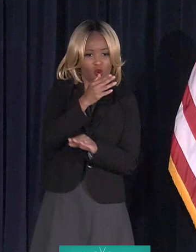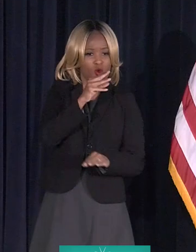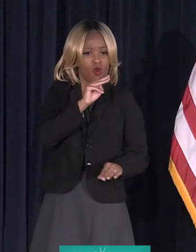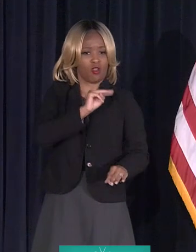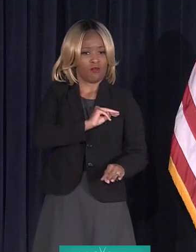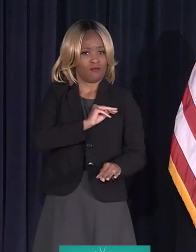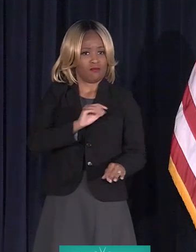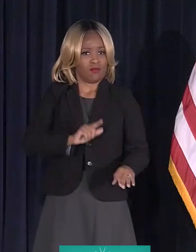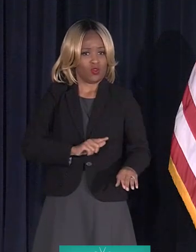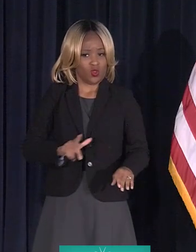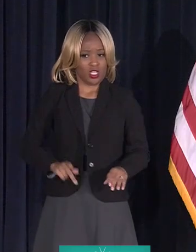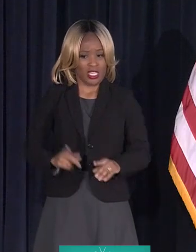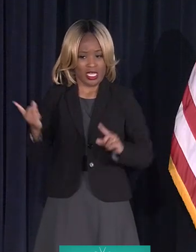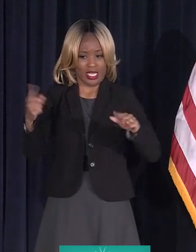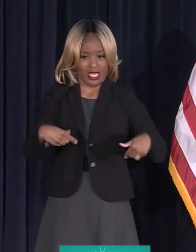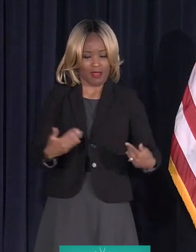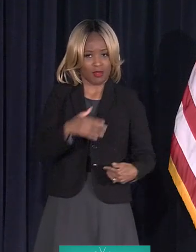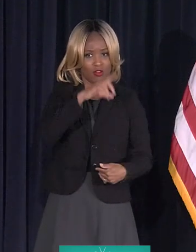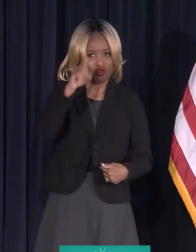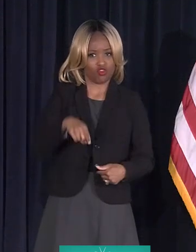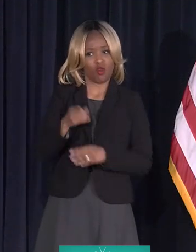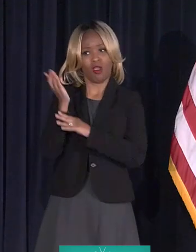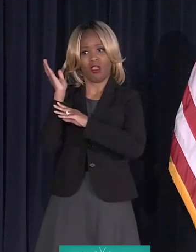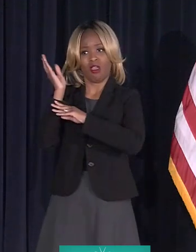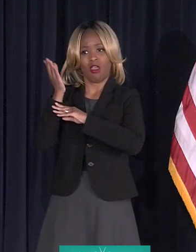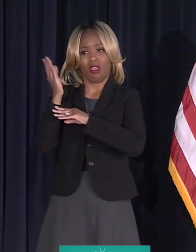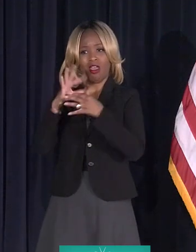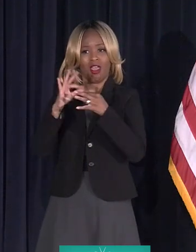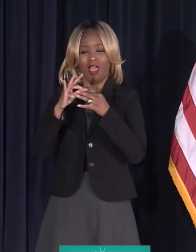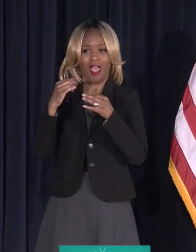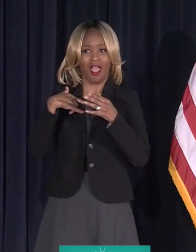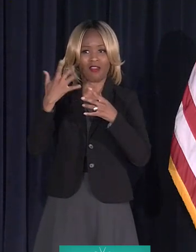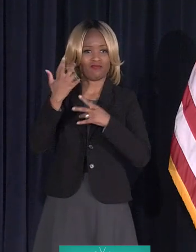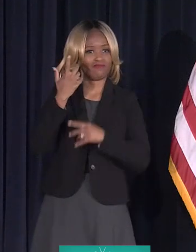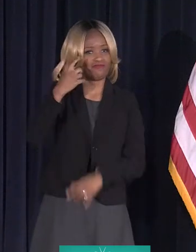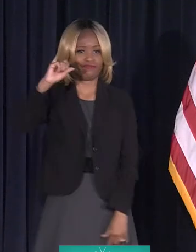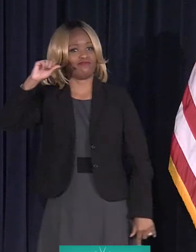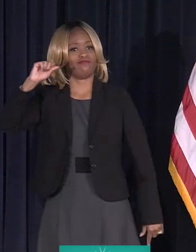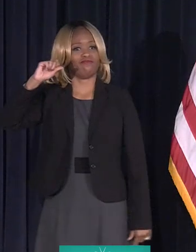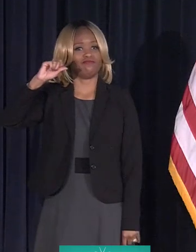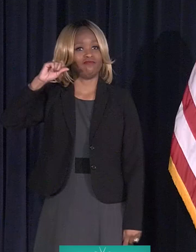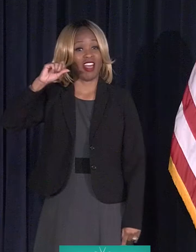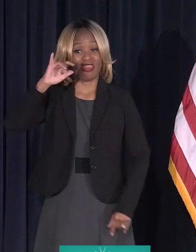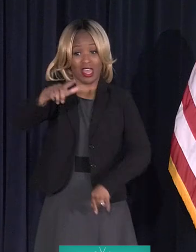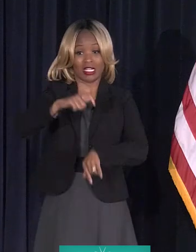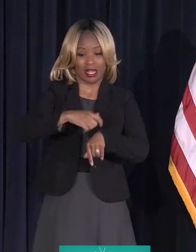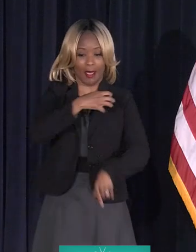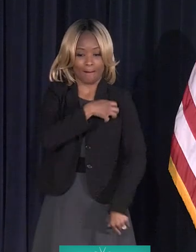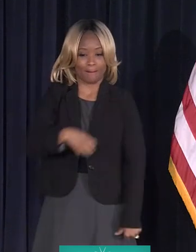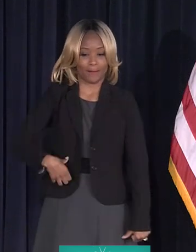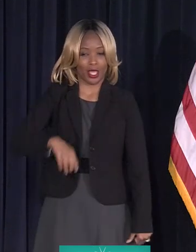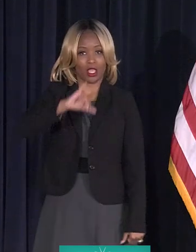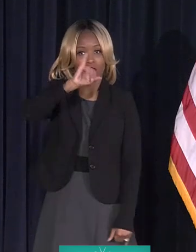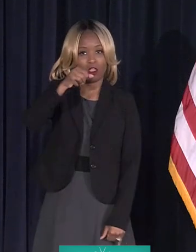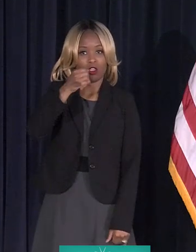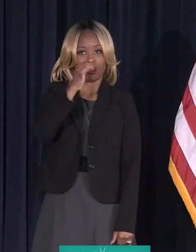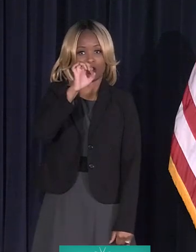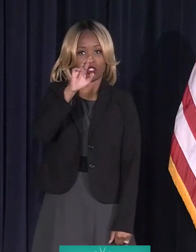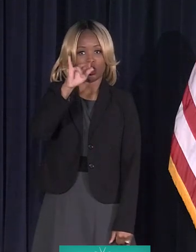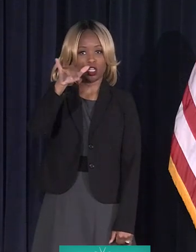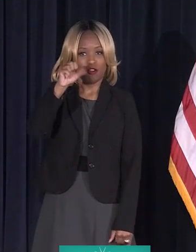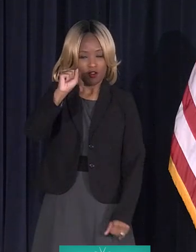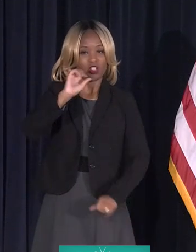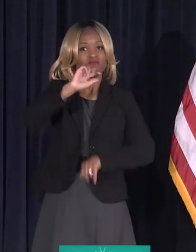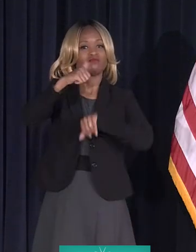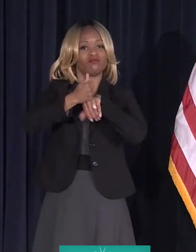that speech here in the City of Detroit, there was a large uprising. The then-Mayor Jeffries formed an interracial committee to